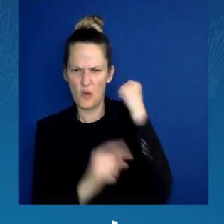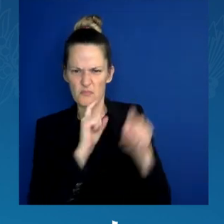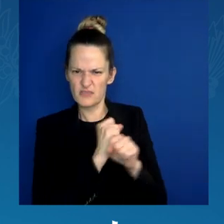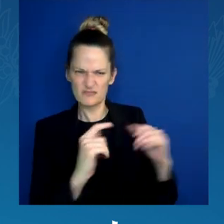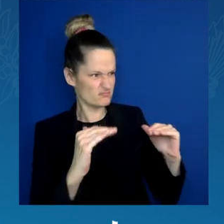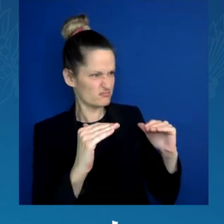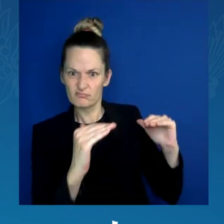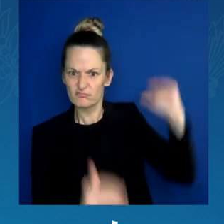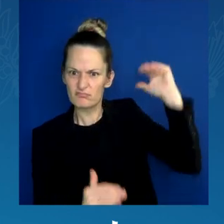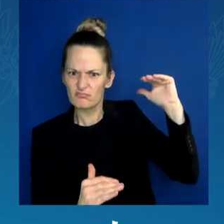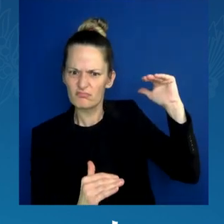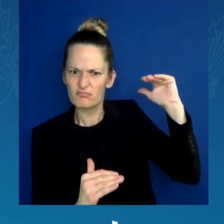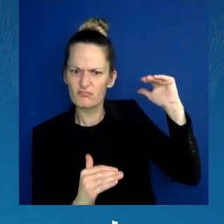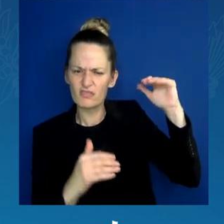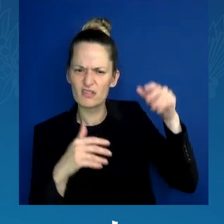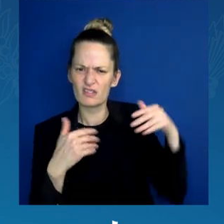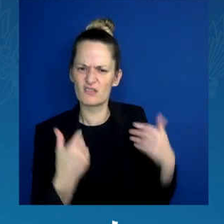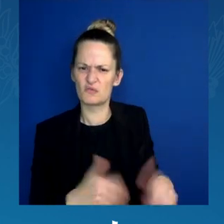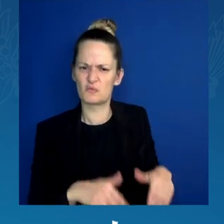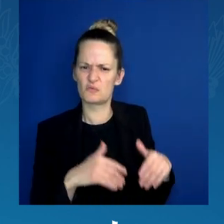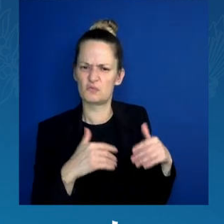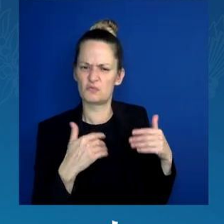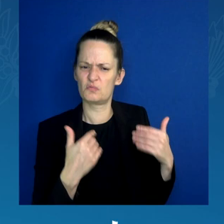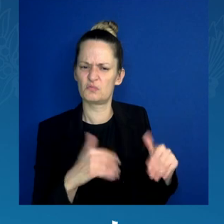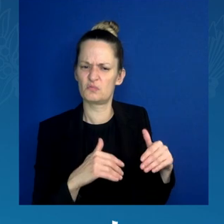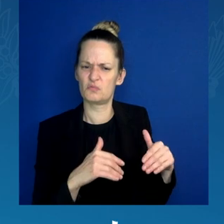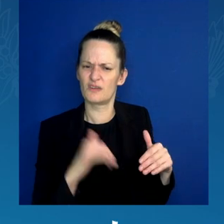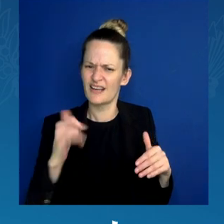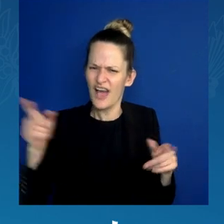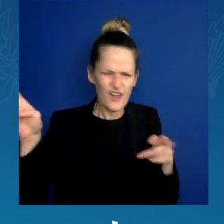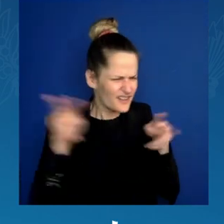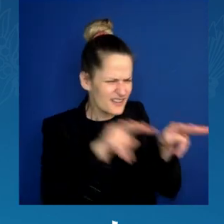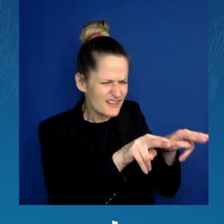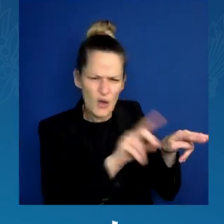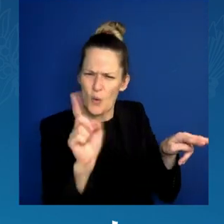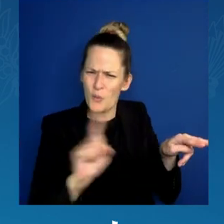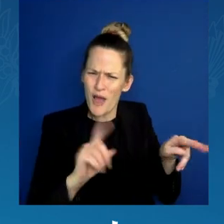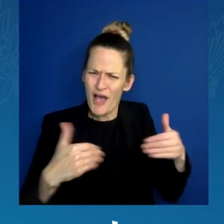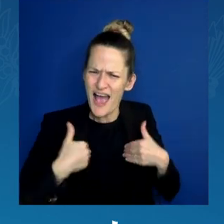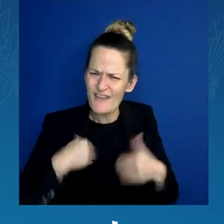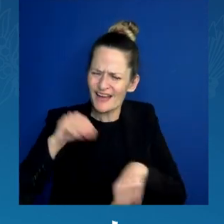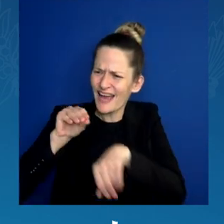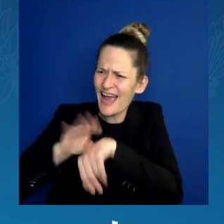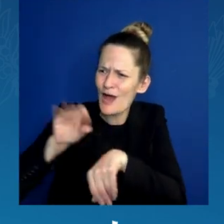access to mental health care. You have said that to us.